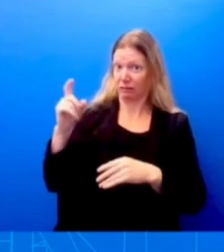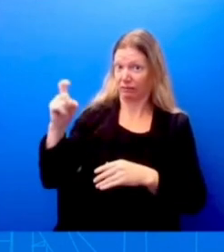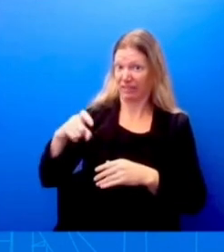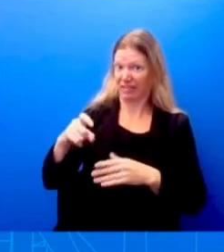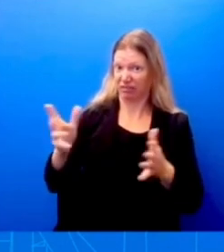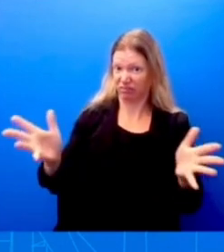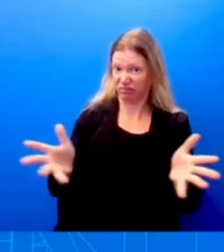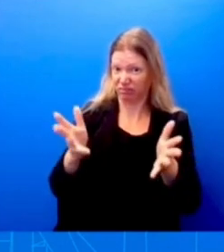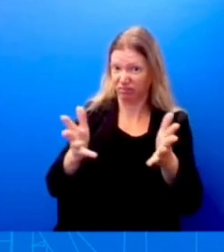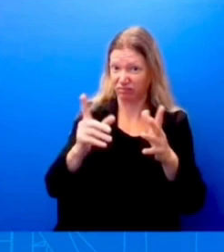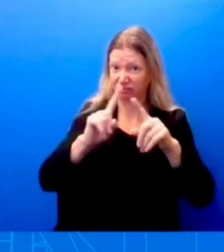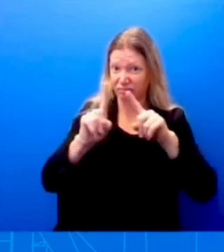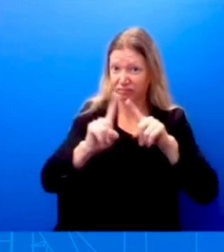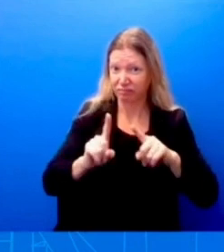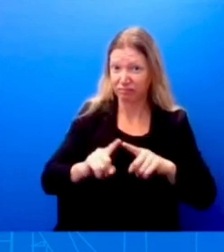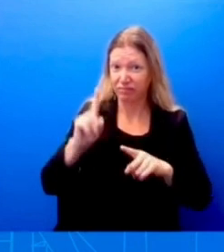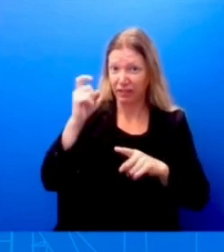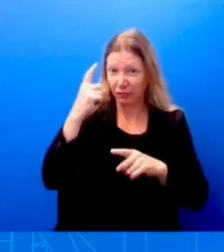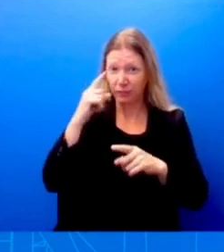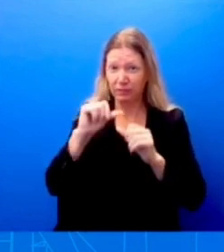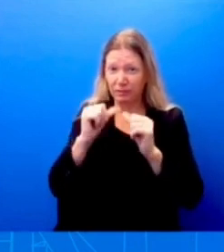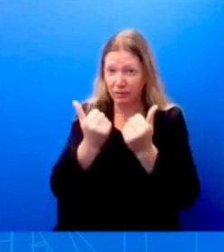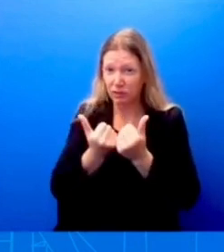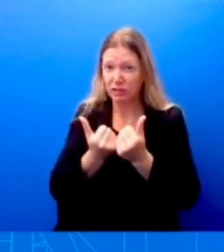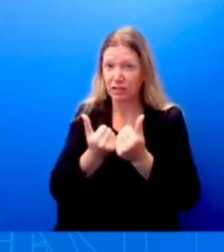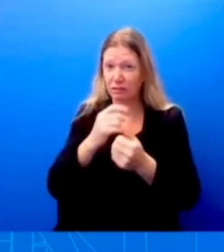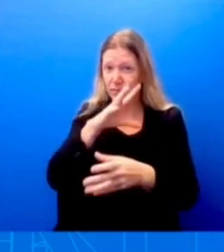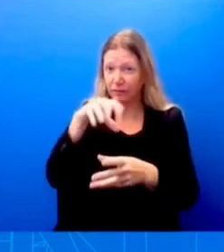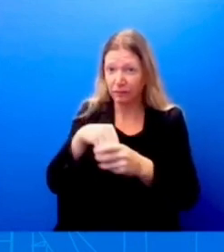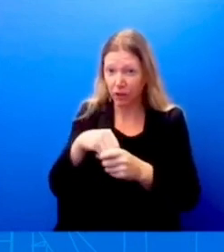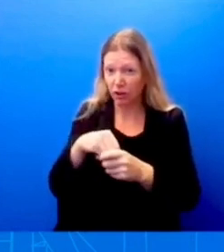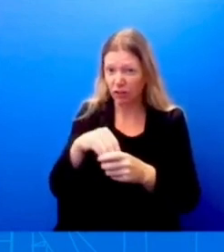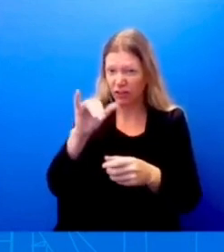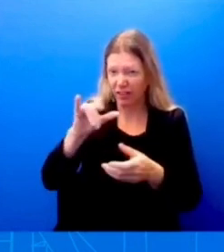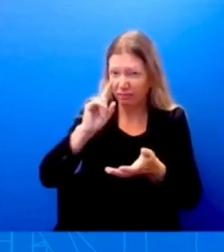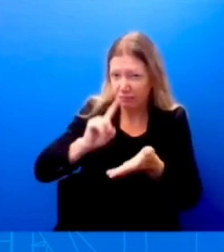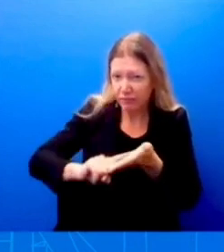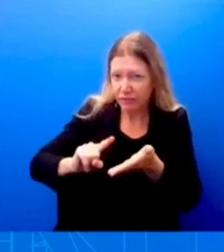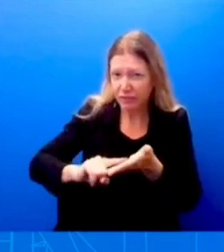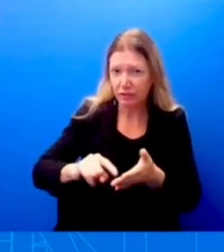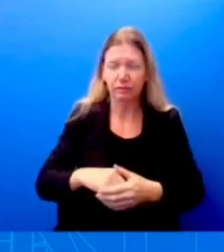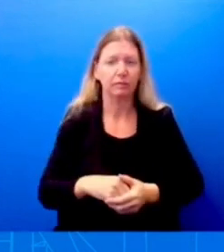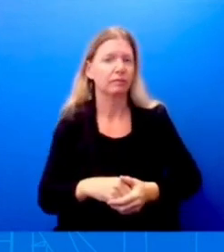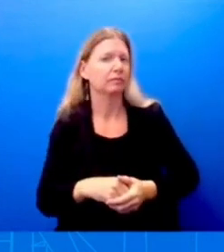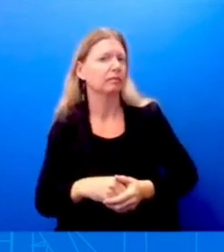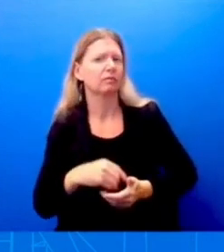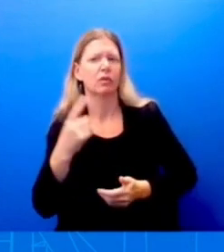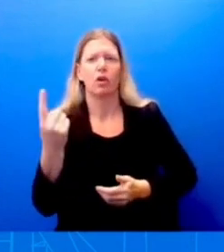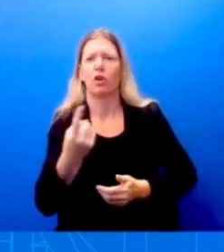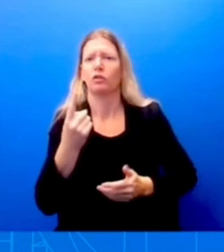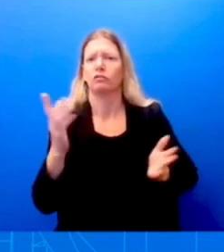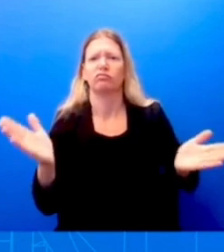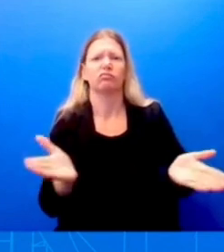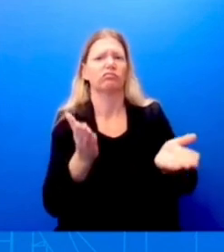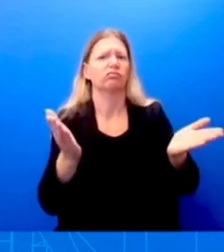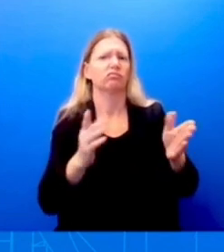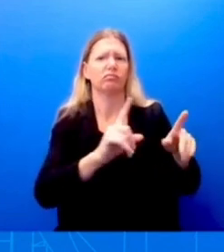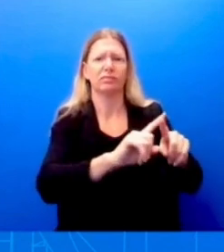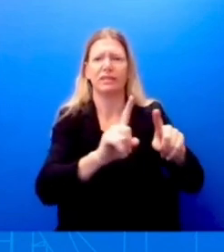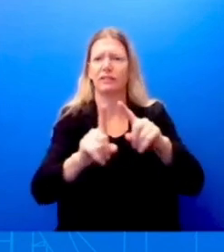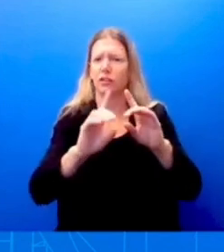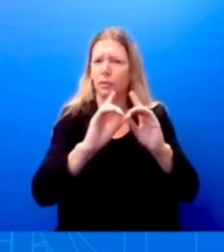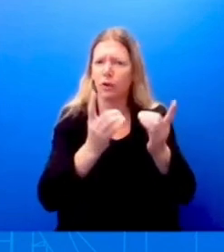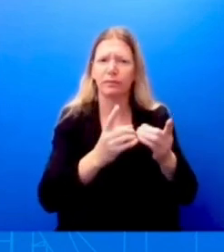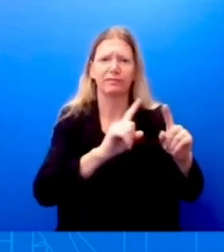uh, we are always, of course, urge, uh, urge a different, uh, agencies and departments, uh, to, you know, to, to work